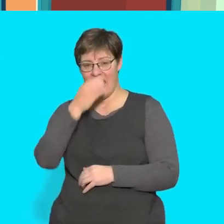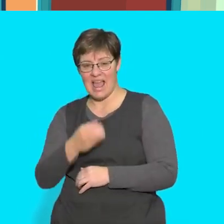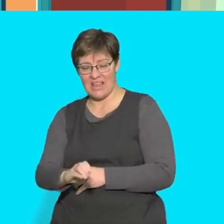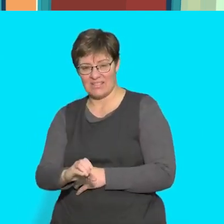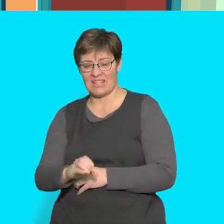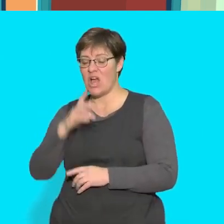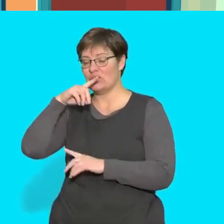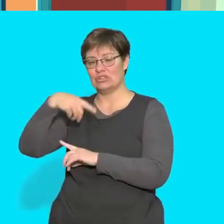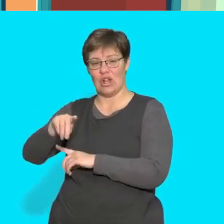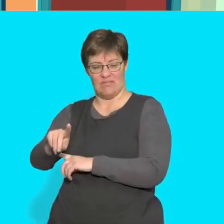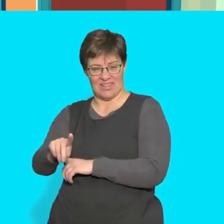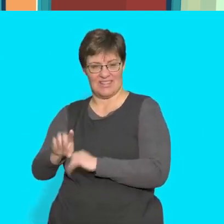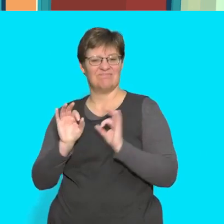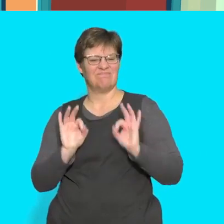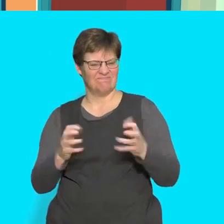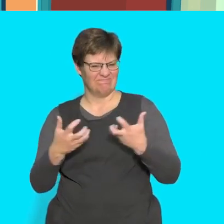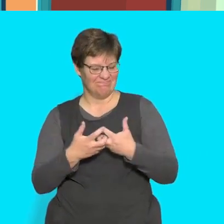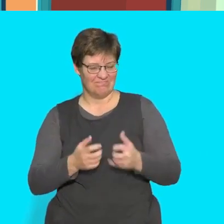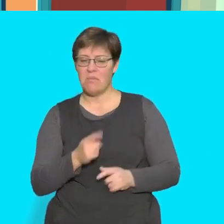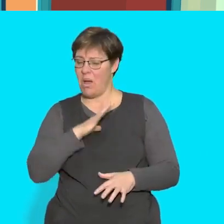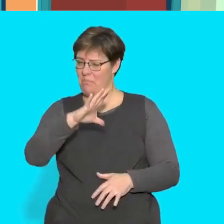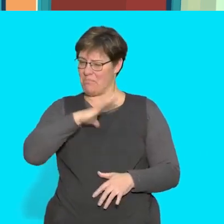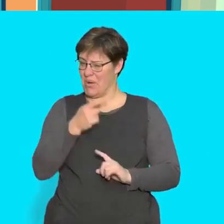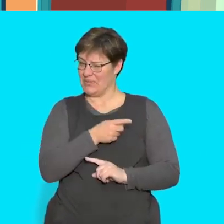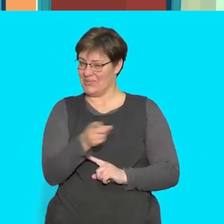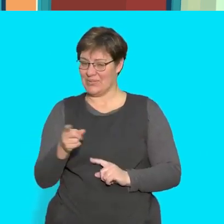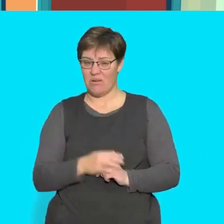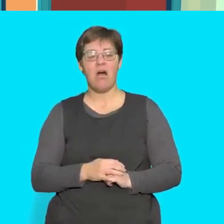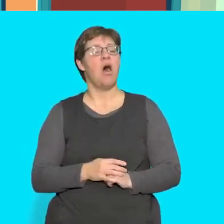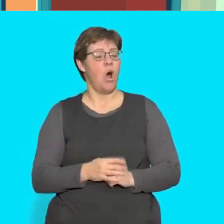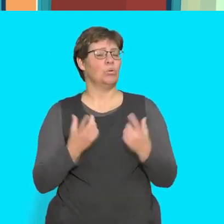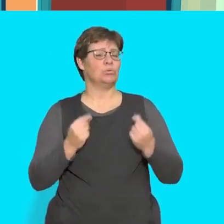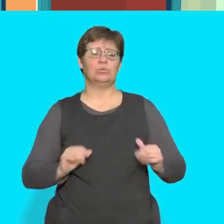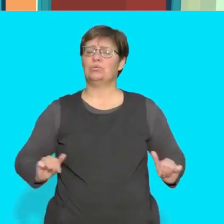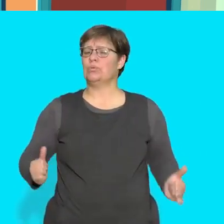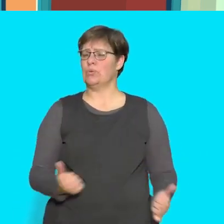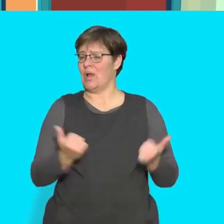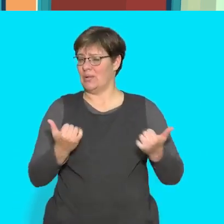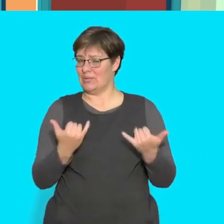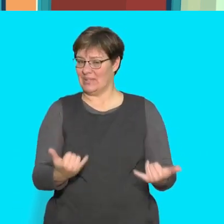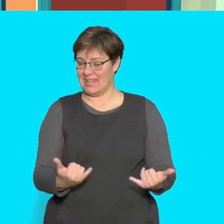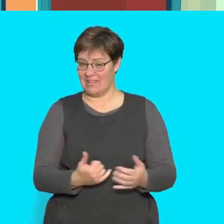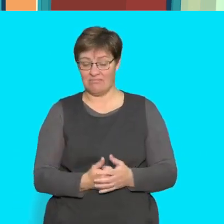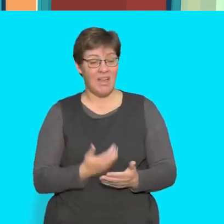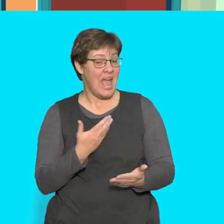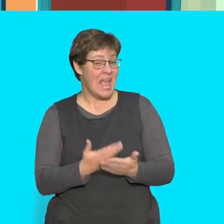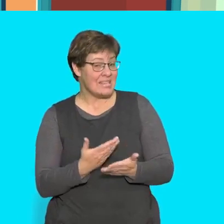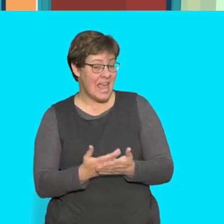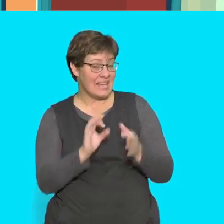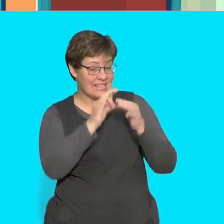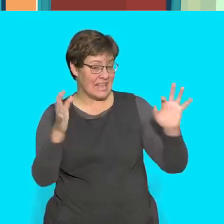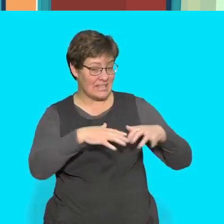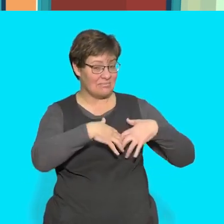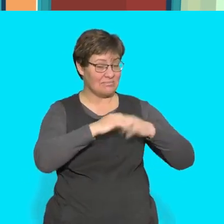i'm so proud of you grade threes you are doing so well today can you make up a sentence with f